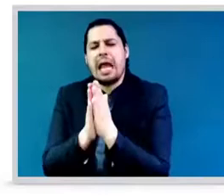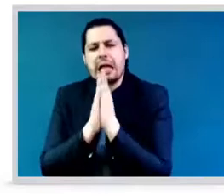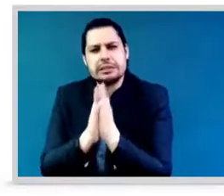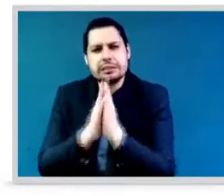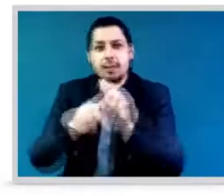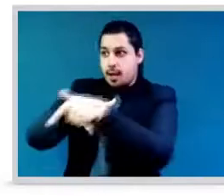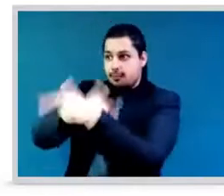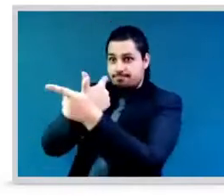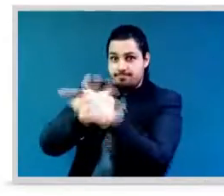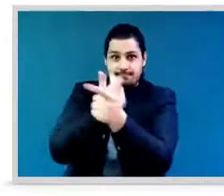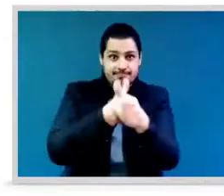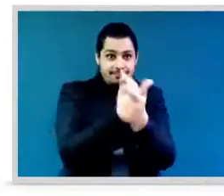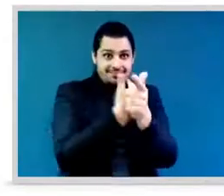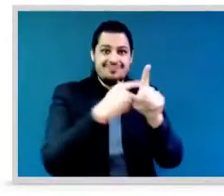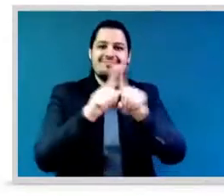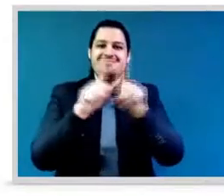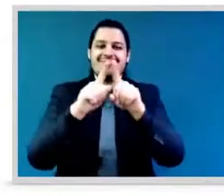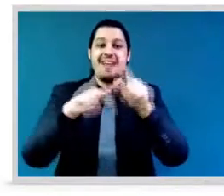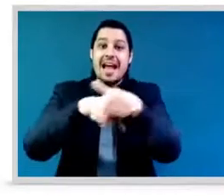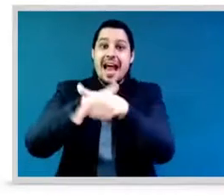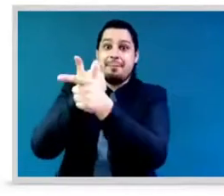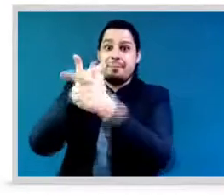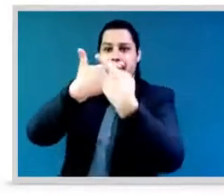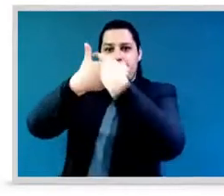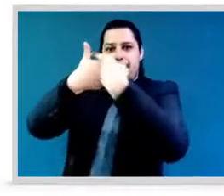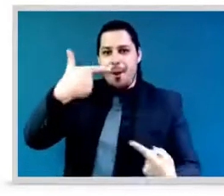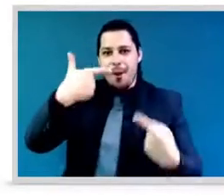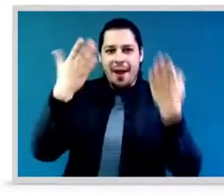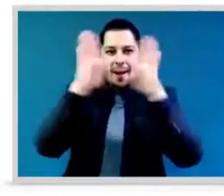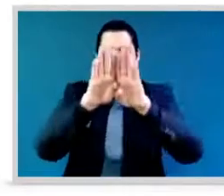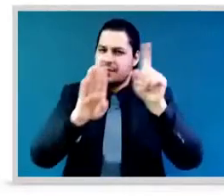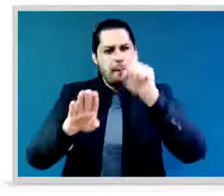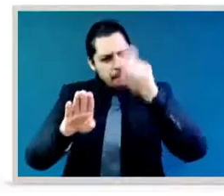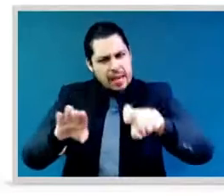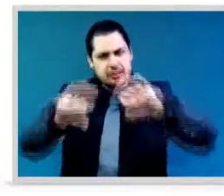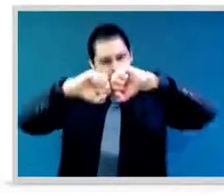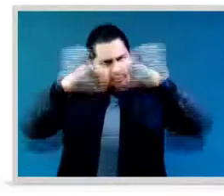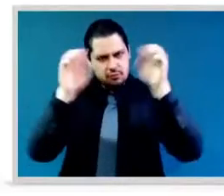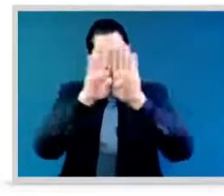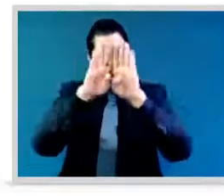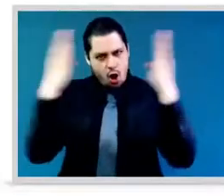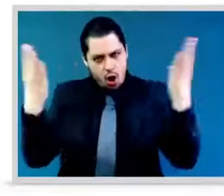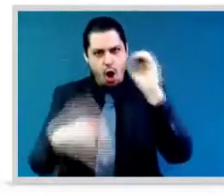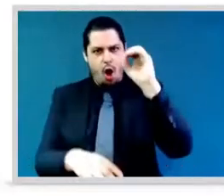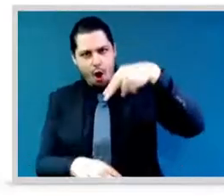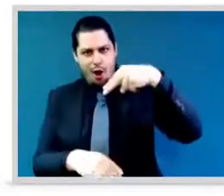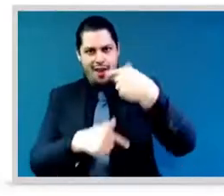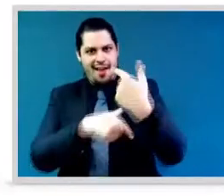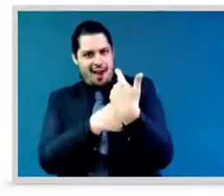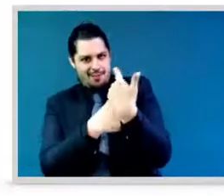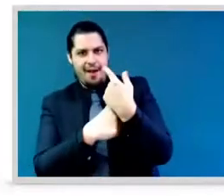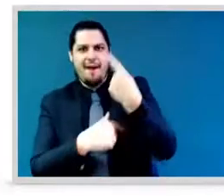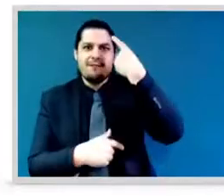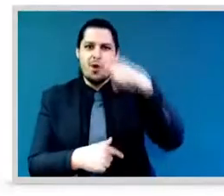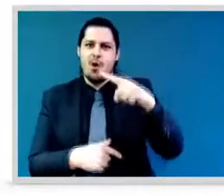um this is really as best we can um what we what a conversation as we would be having in